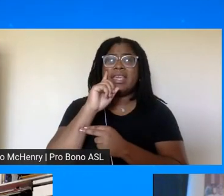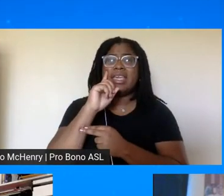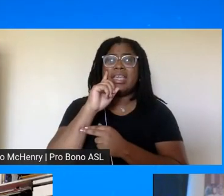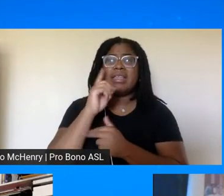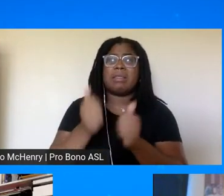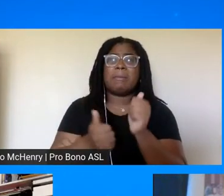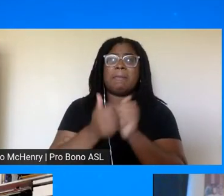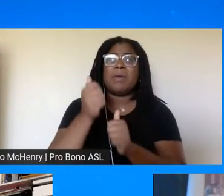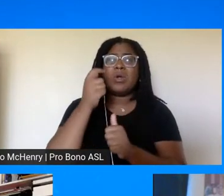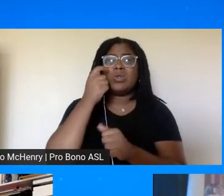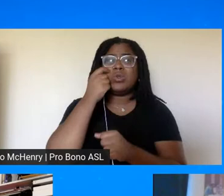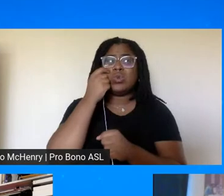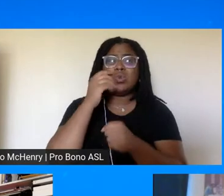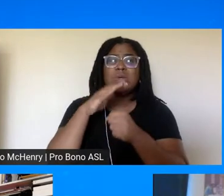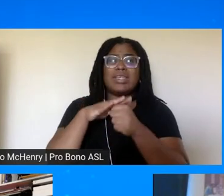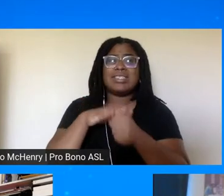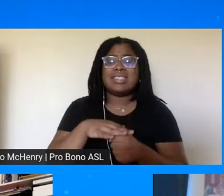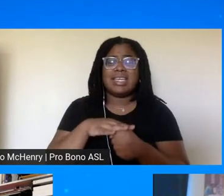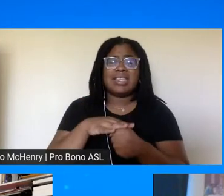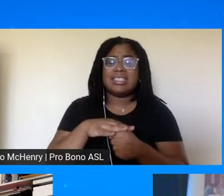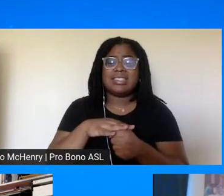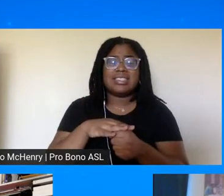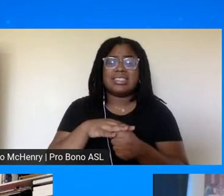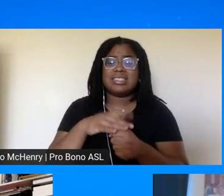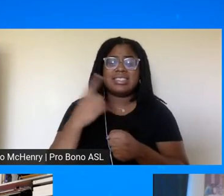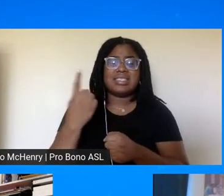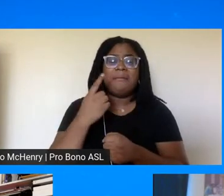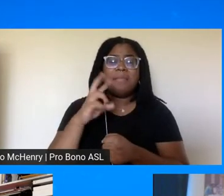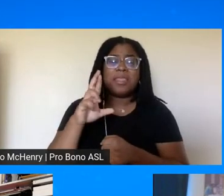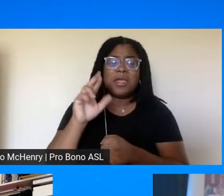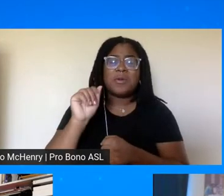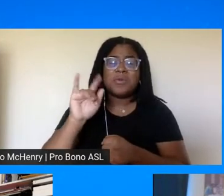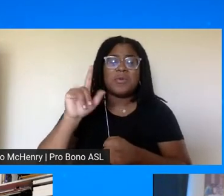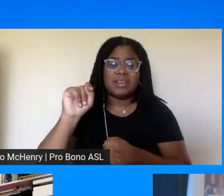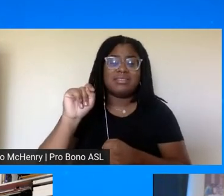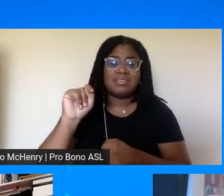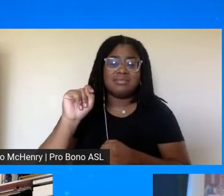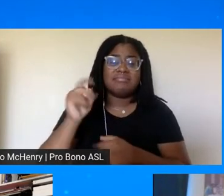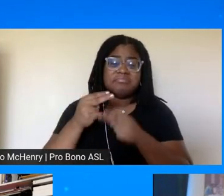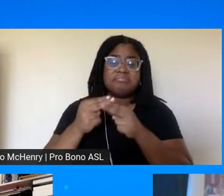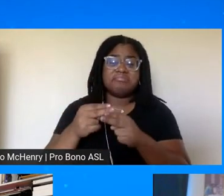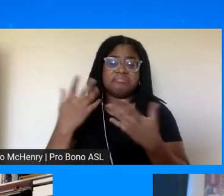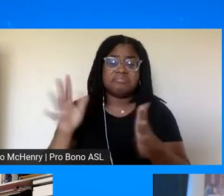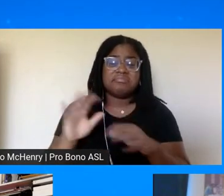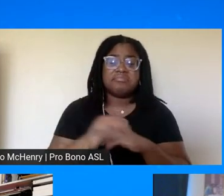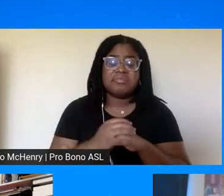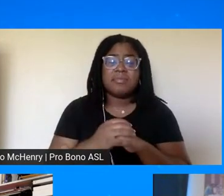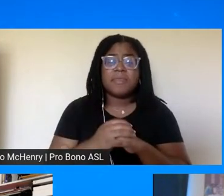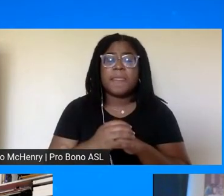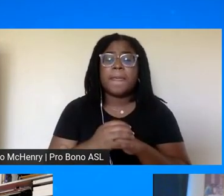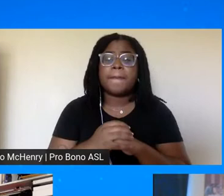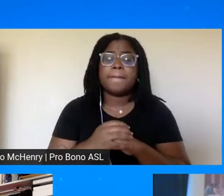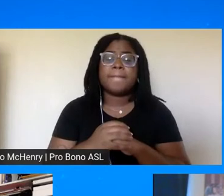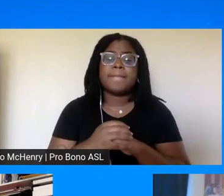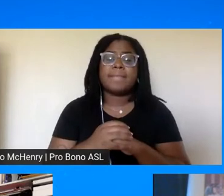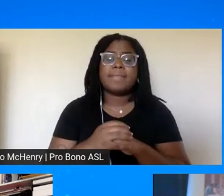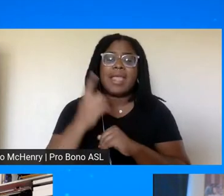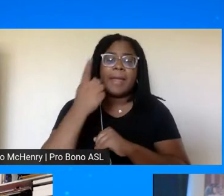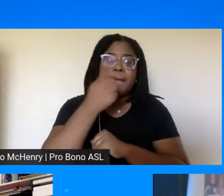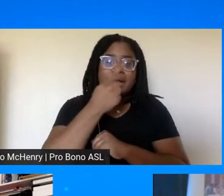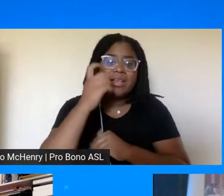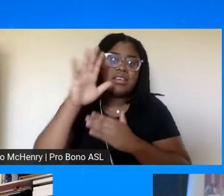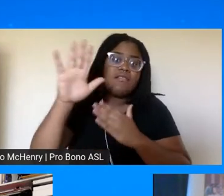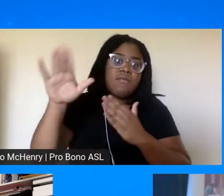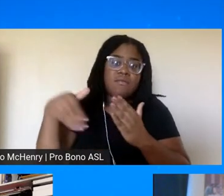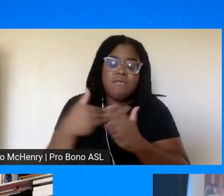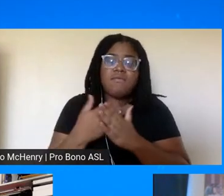most racist but he he he he did call him a racist yeah um um and because of all of